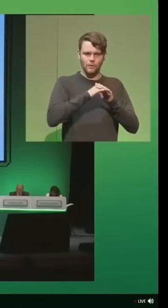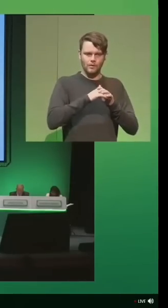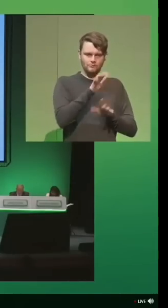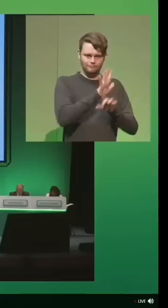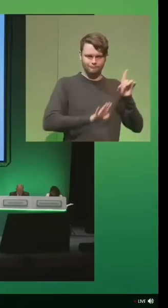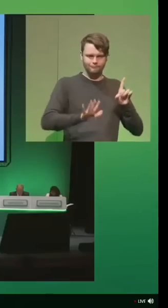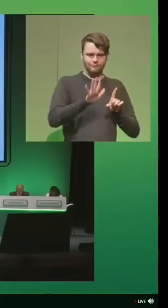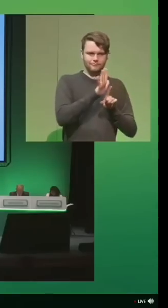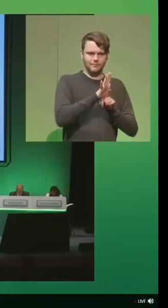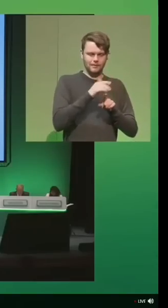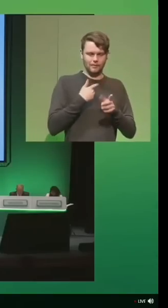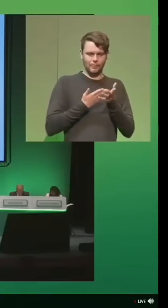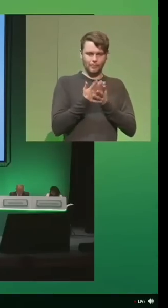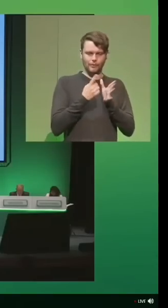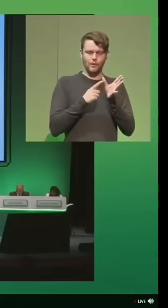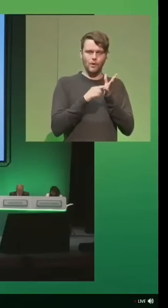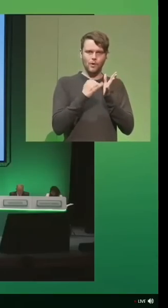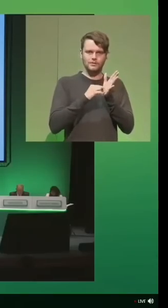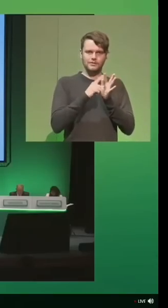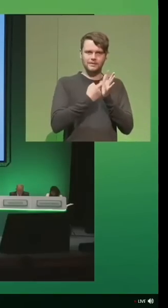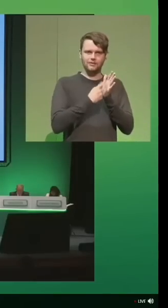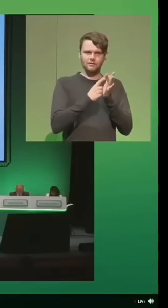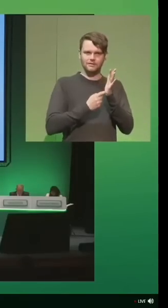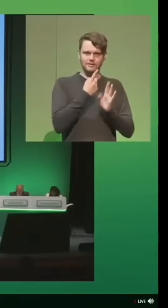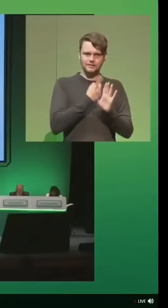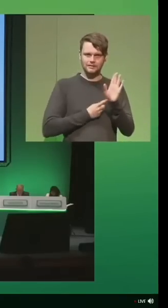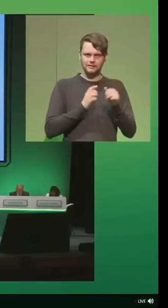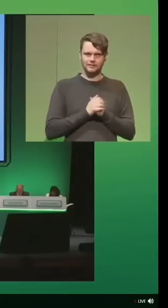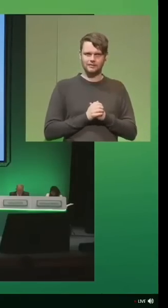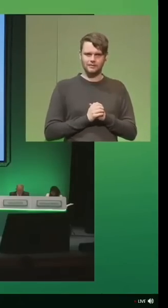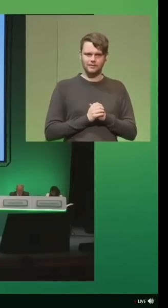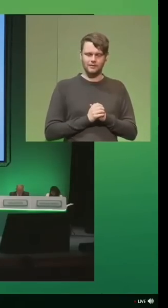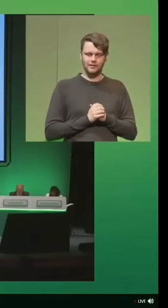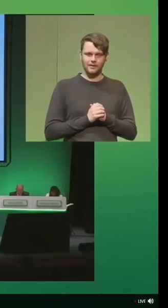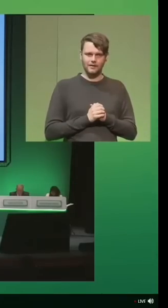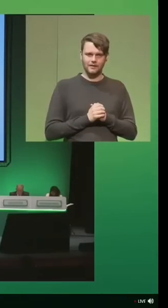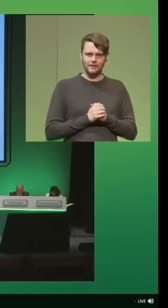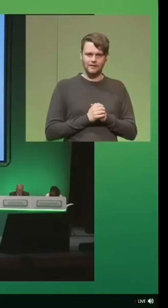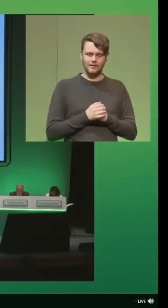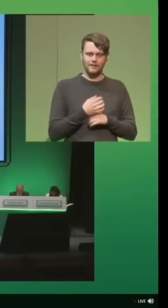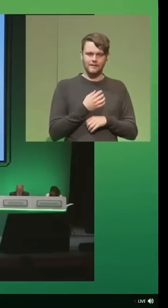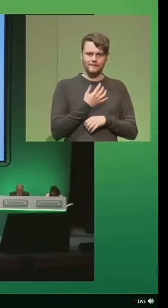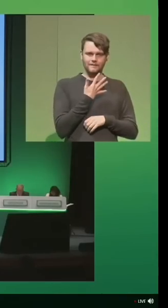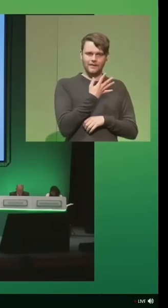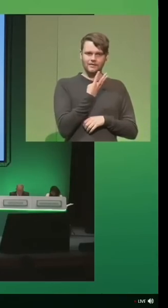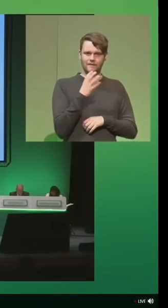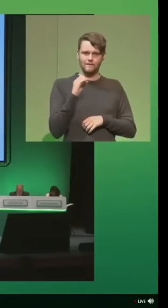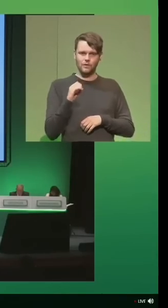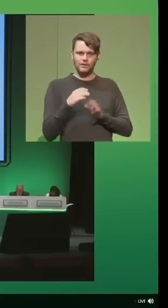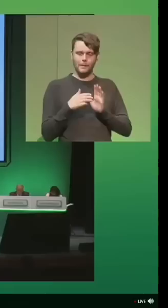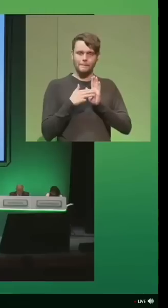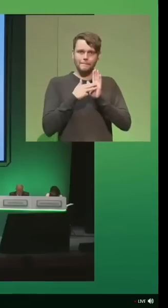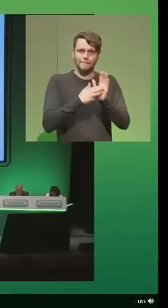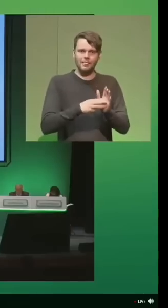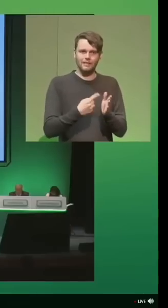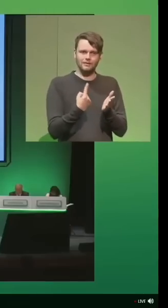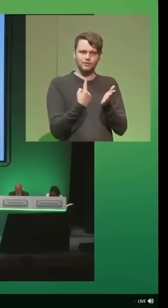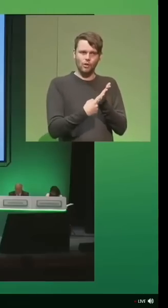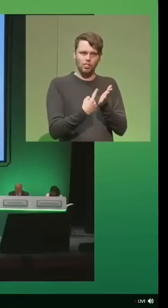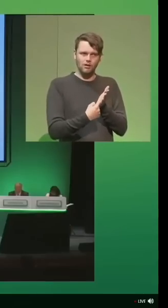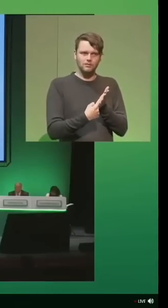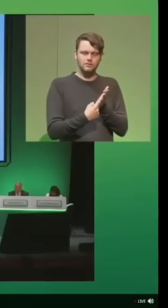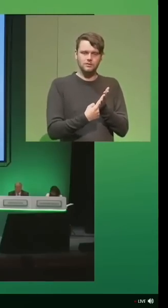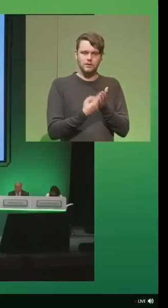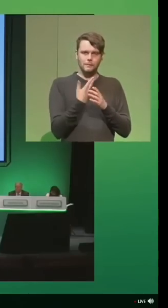the price through austerity. Fines in excess of 540 million dollars you and your